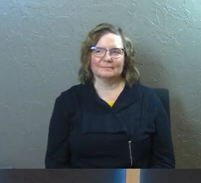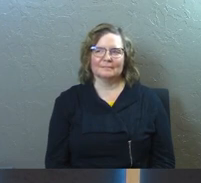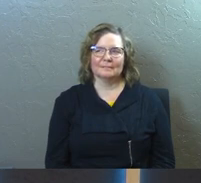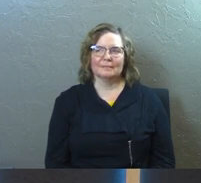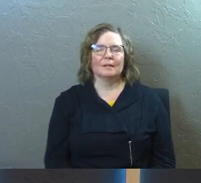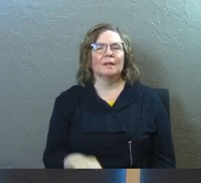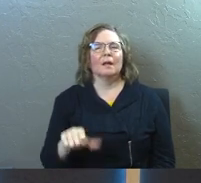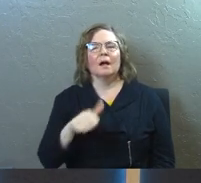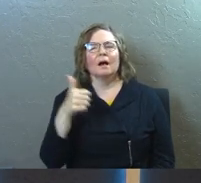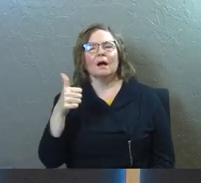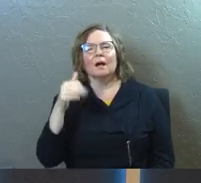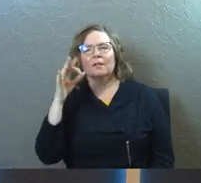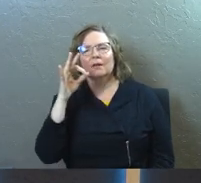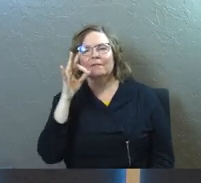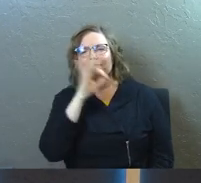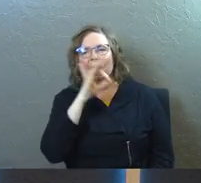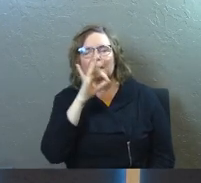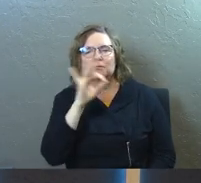What are the other foxes?